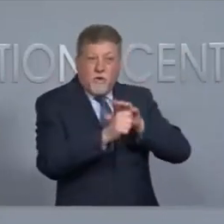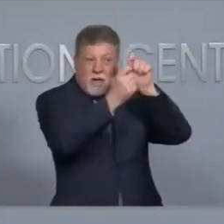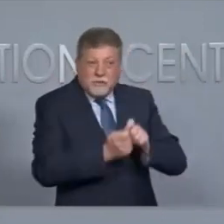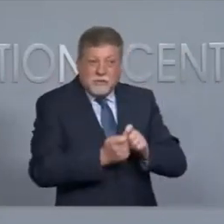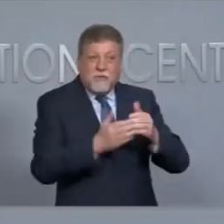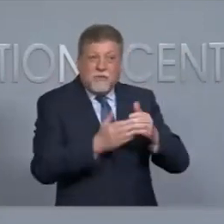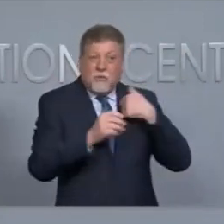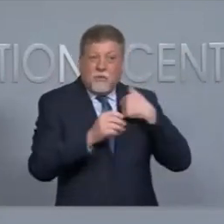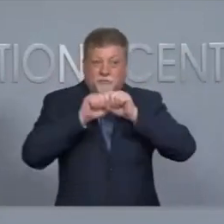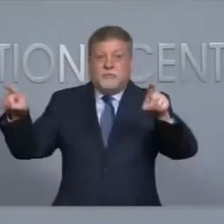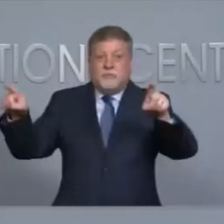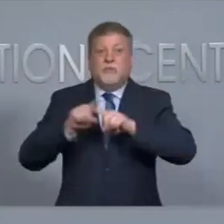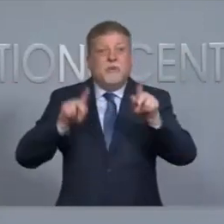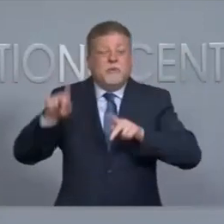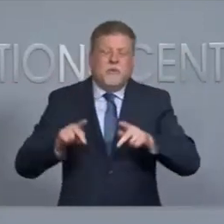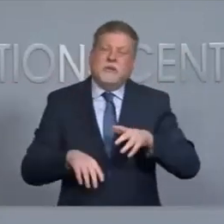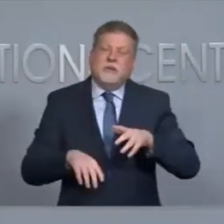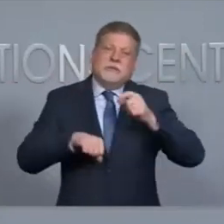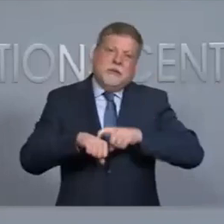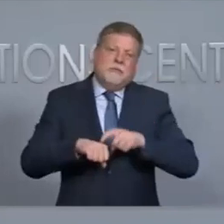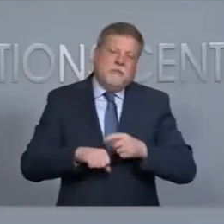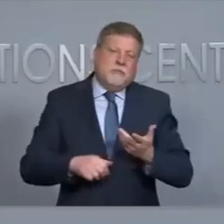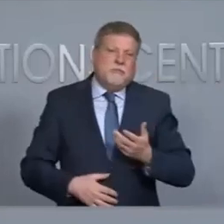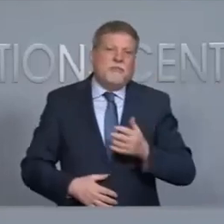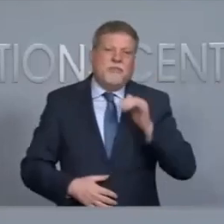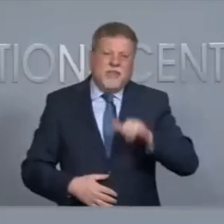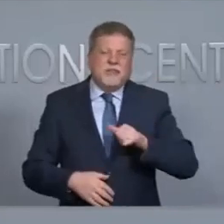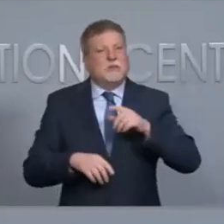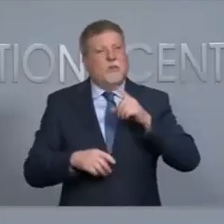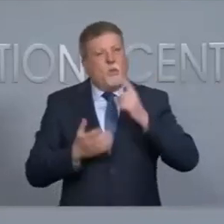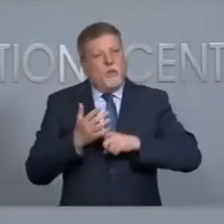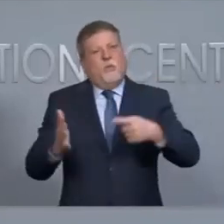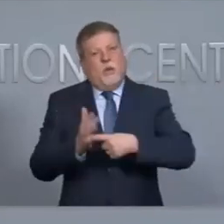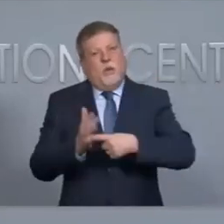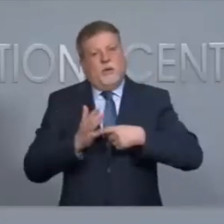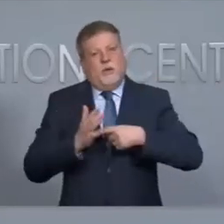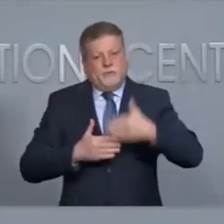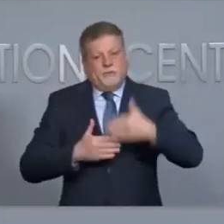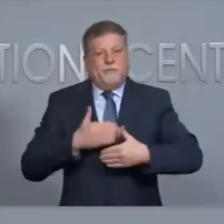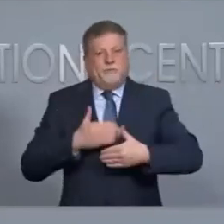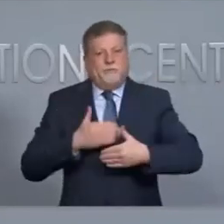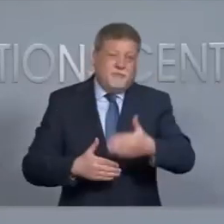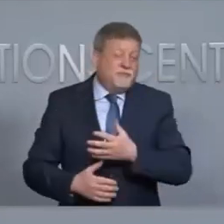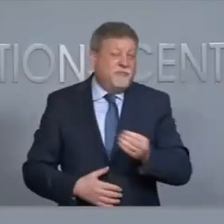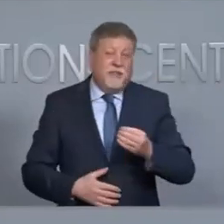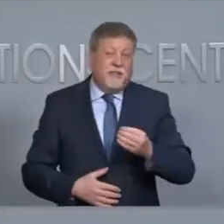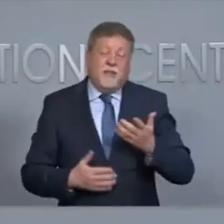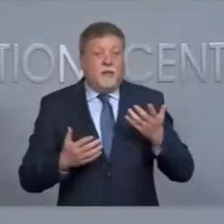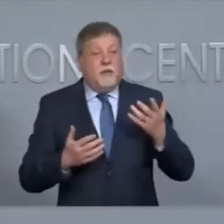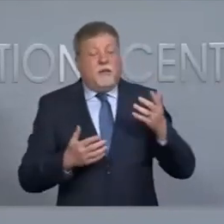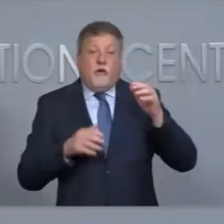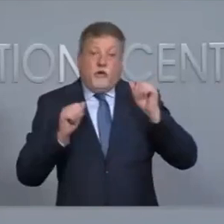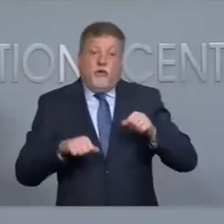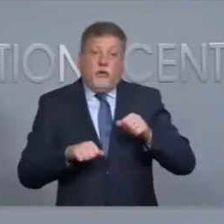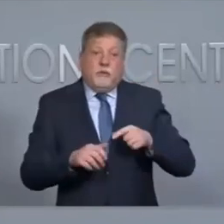are published to the public those are steps that have to be taken and they just